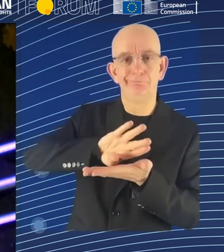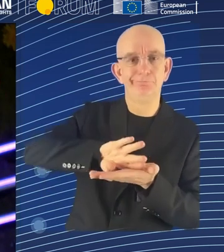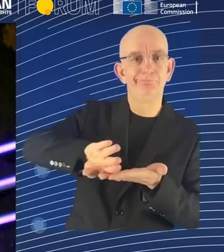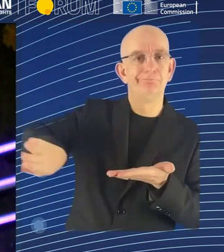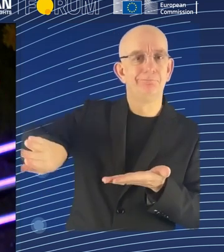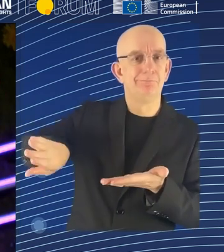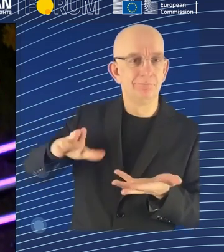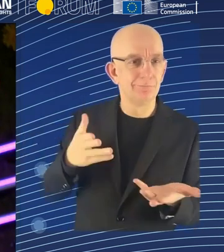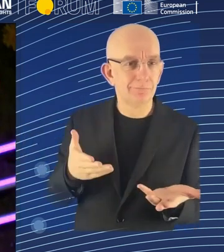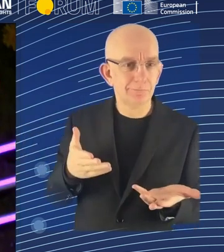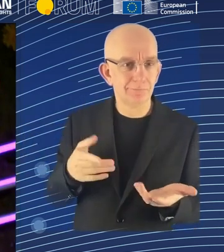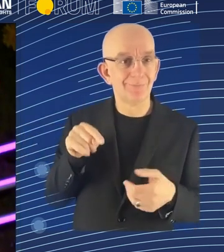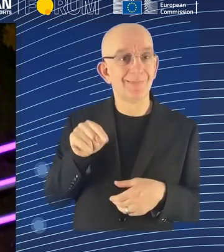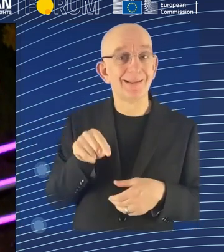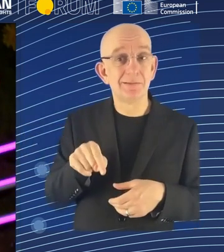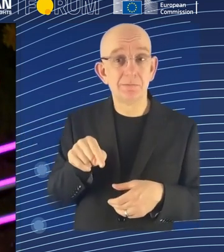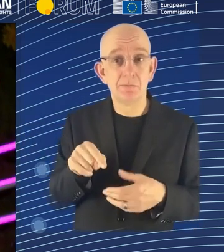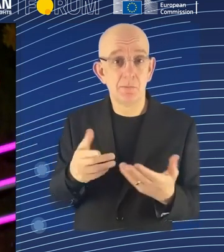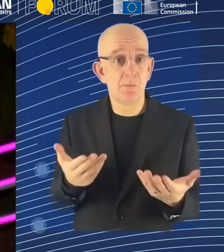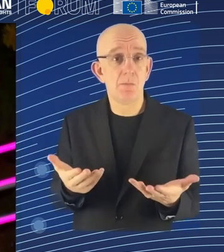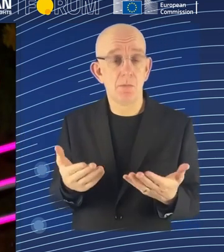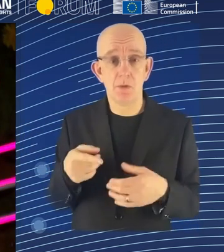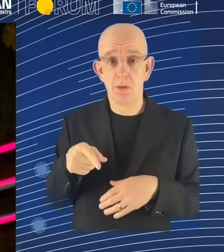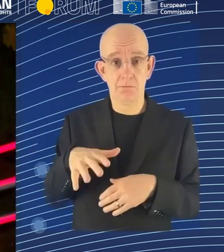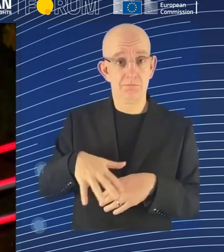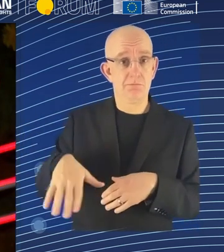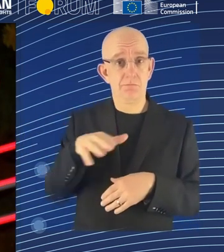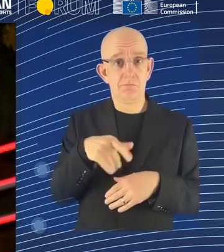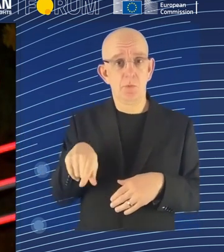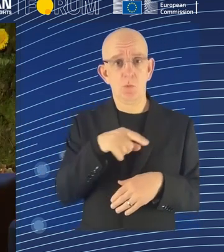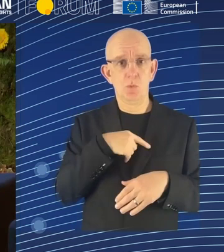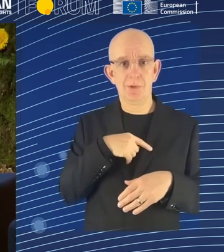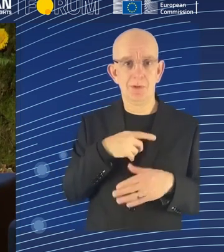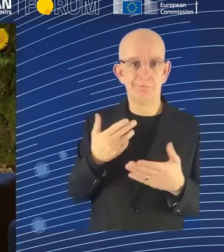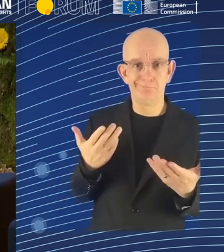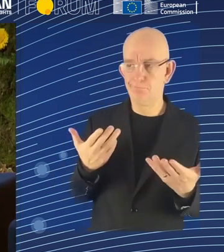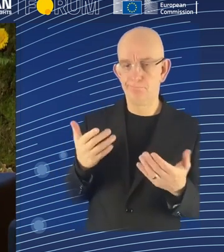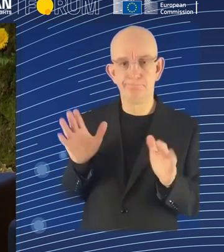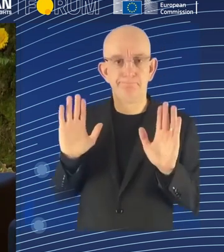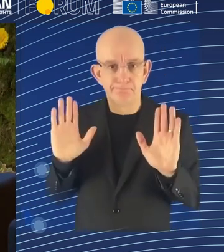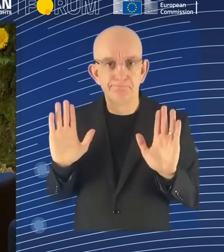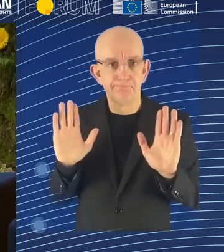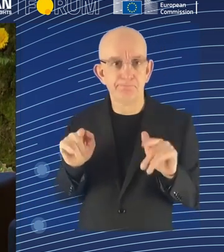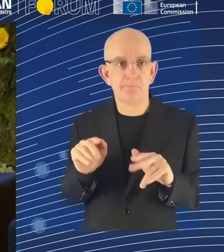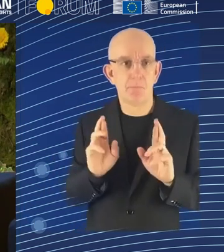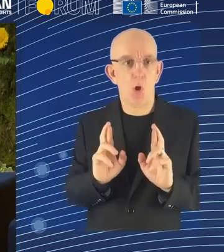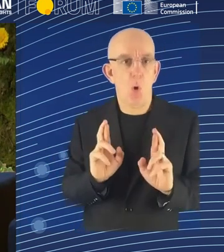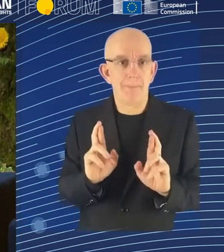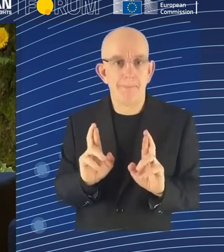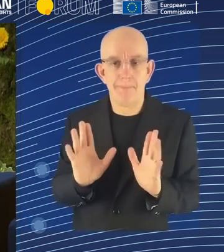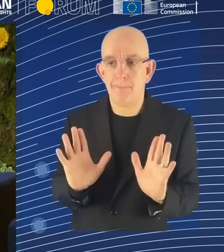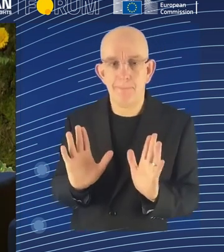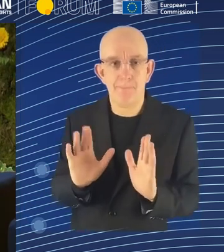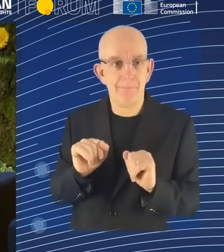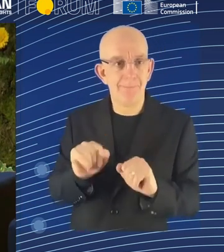typically European countries have, I mean, it's a broad set of rights that we have going from, so contract law at the individual